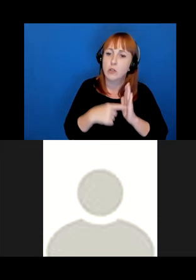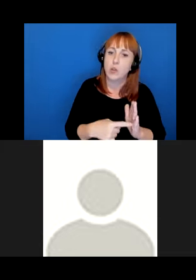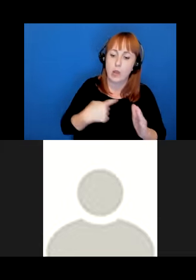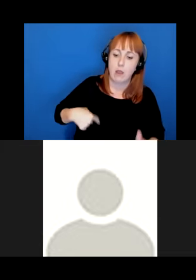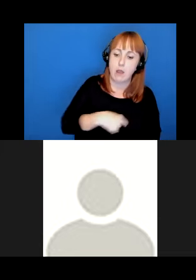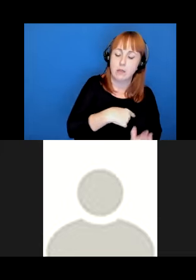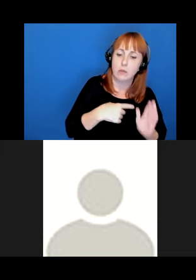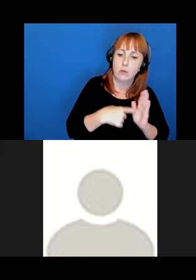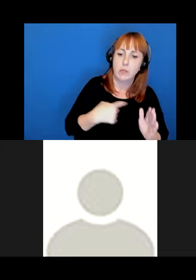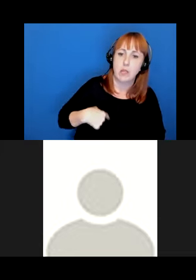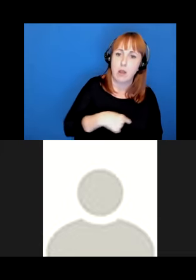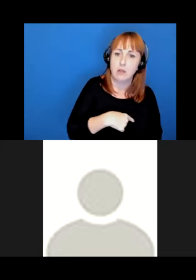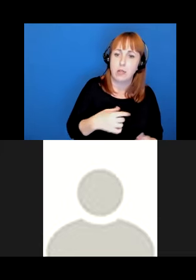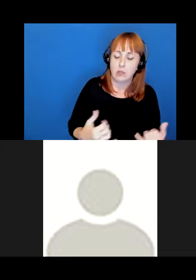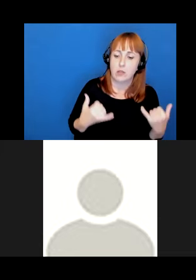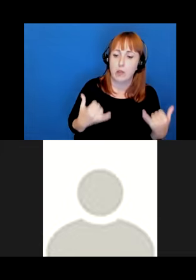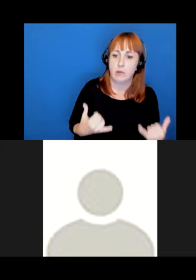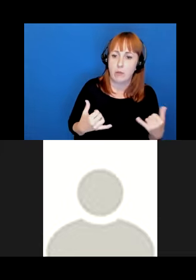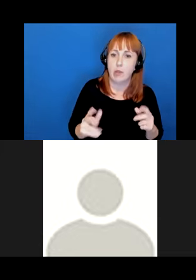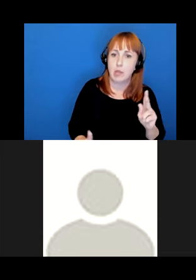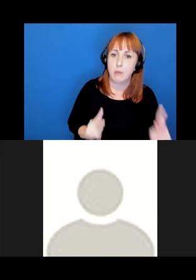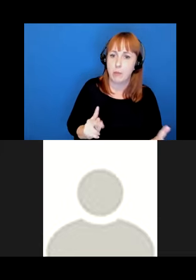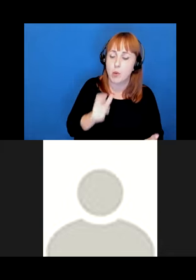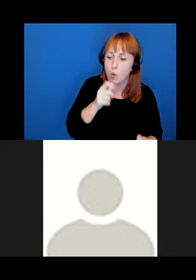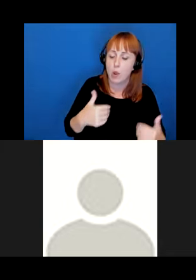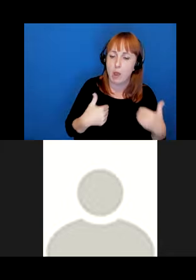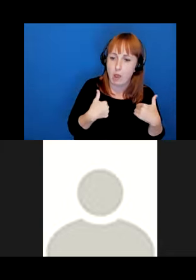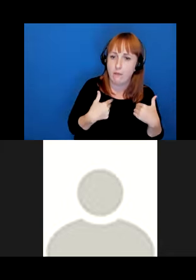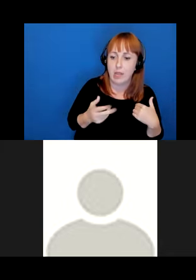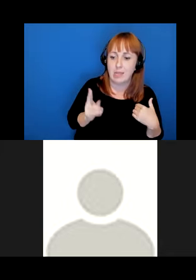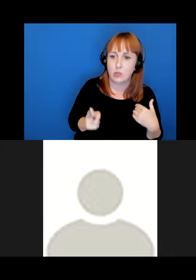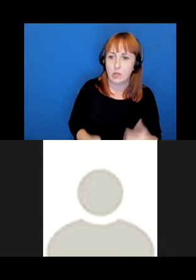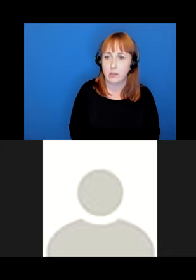or representing us as contemporary peoples who have histories.